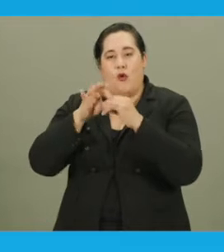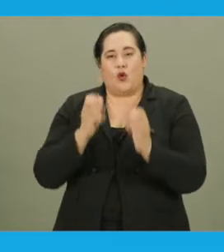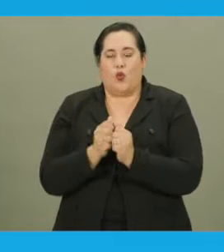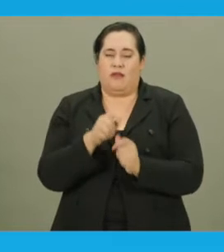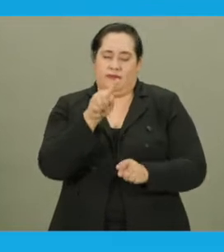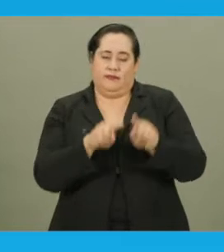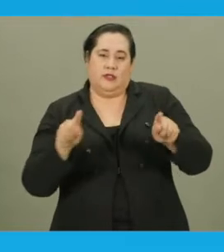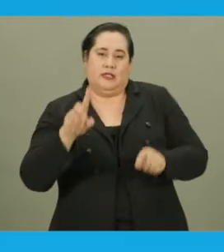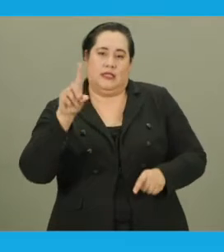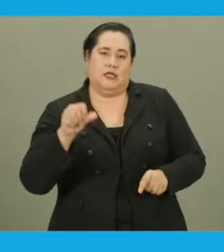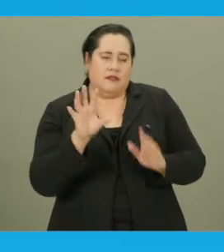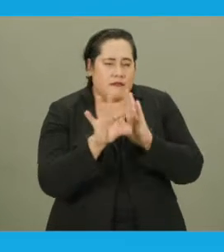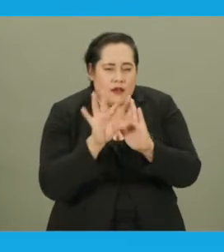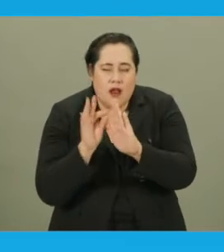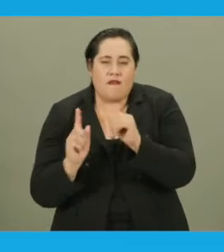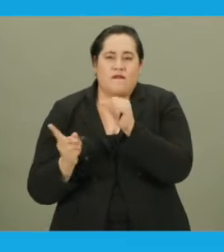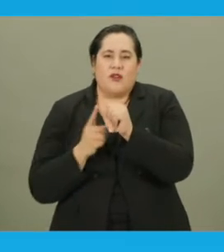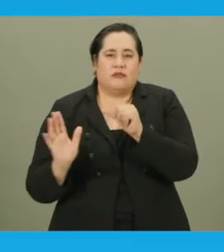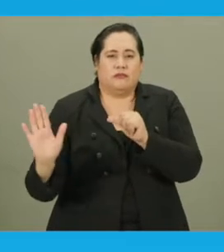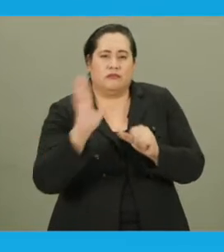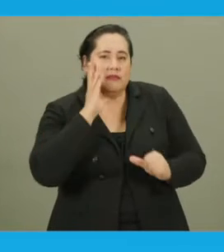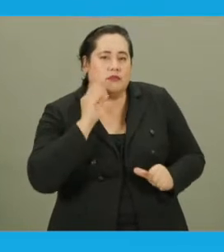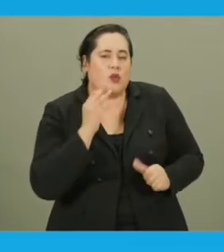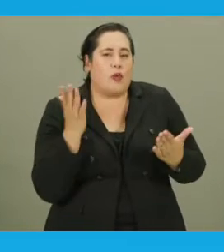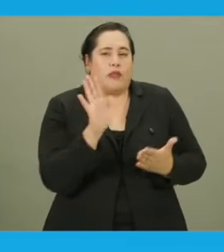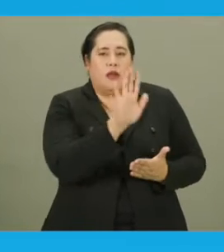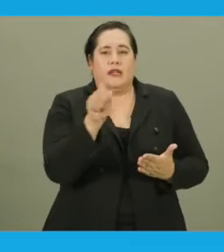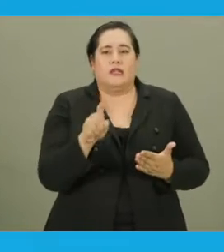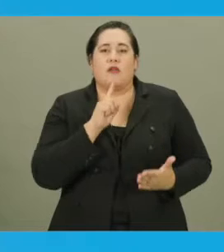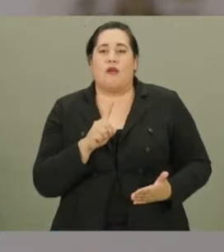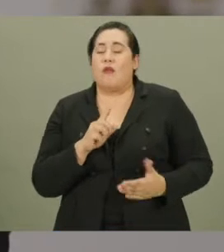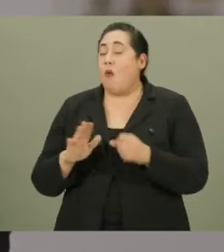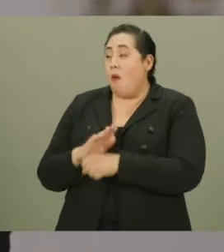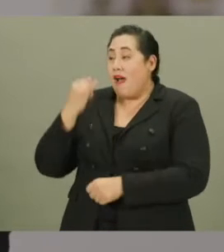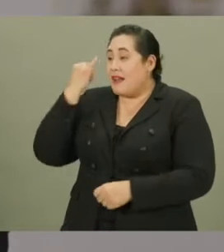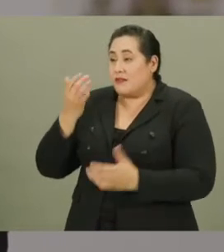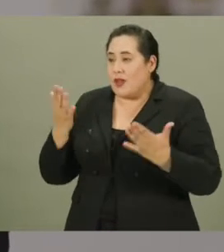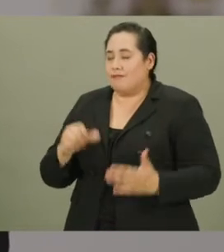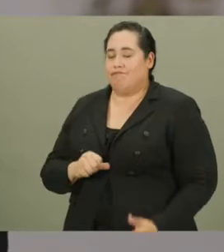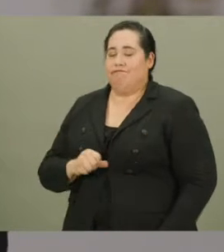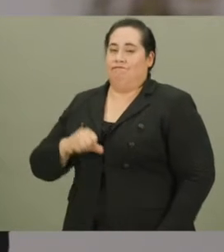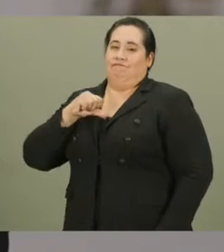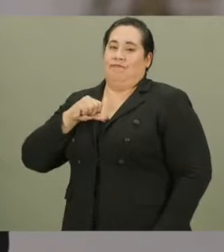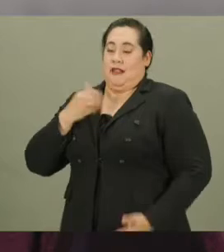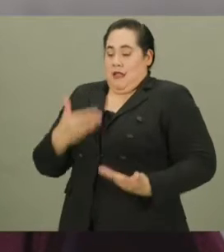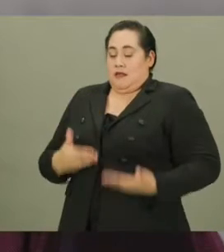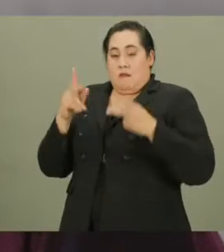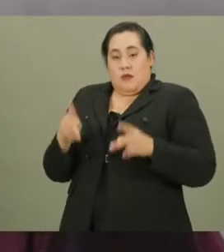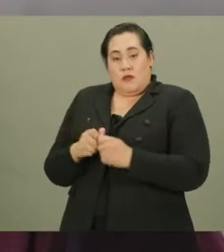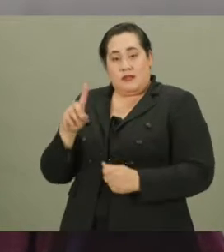interviewed voters with various disabilities to find out firsthand what their needs are. The whole idea is dignity.